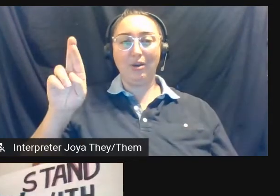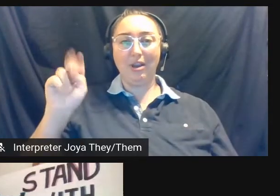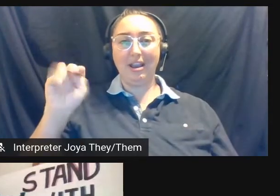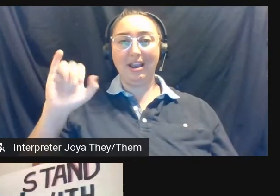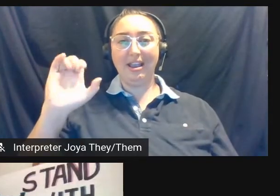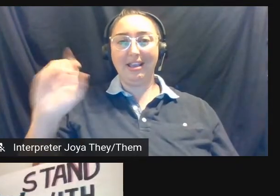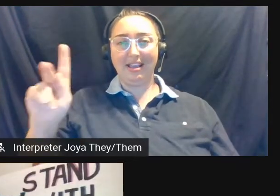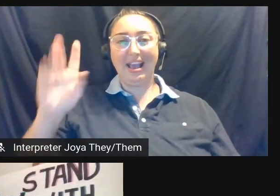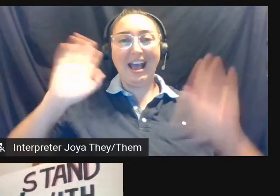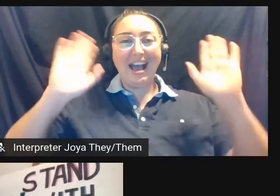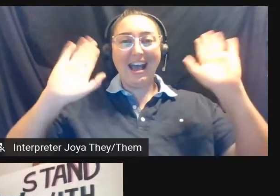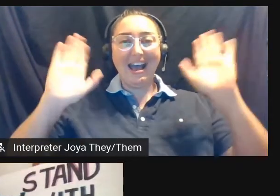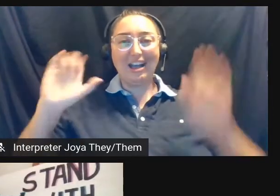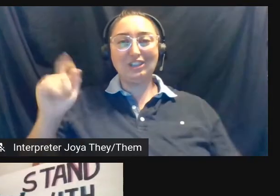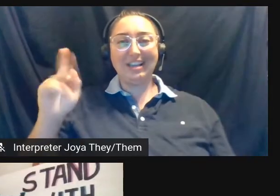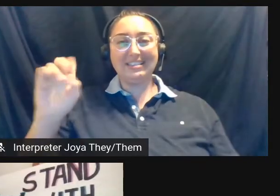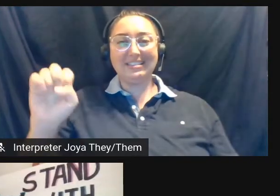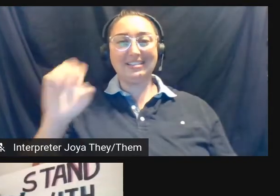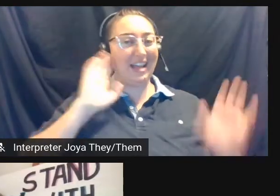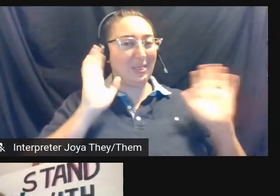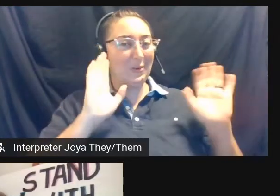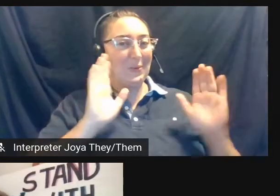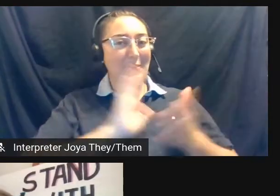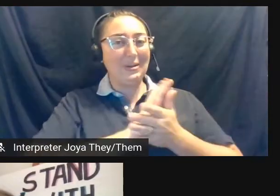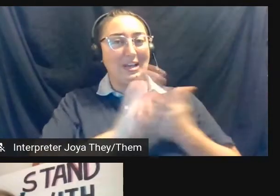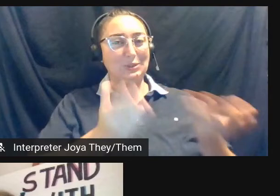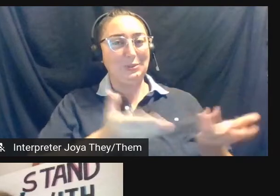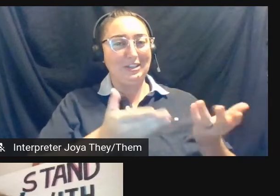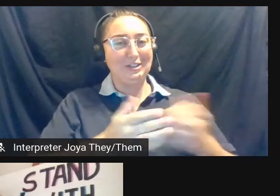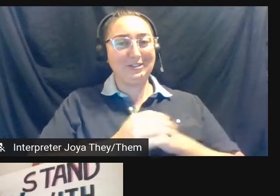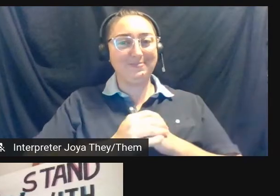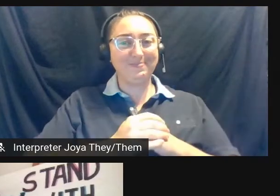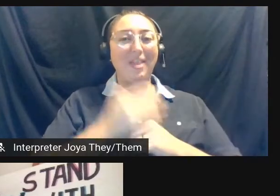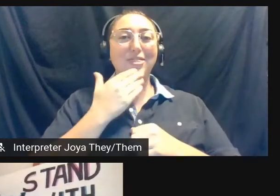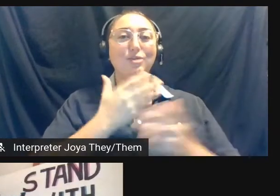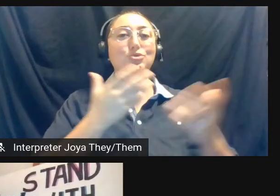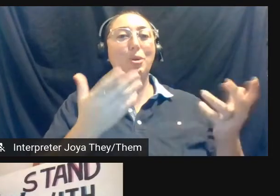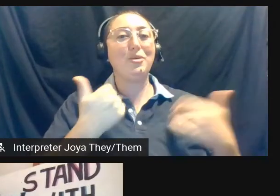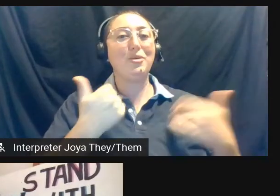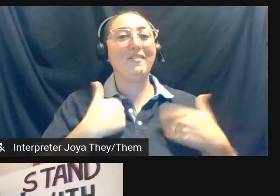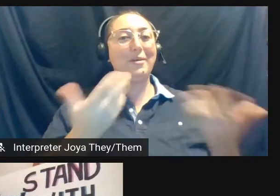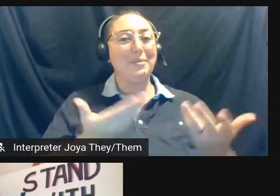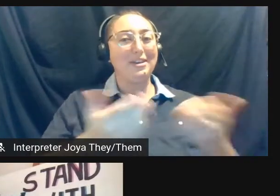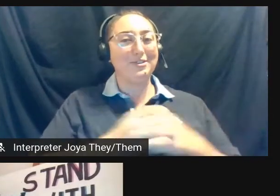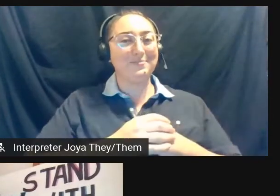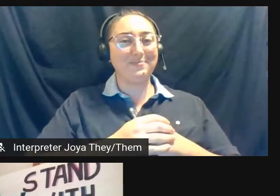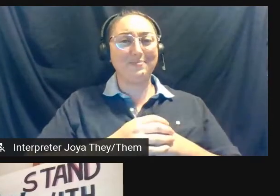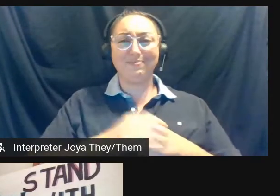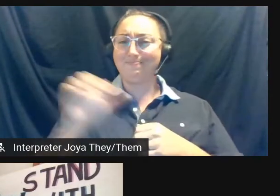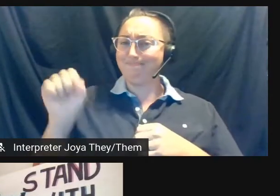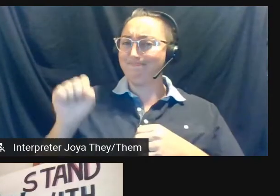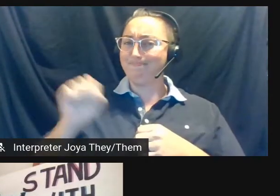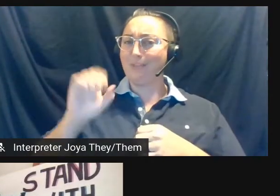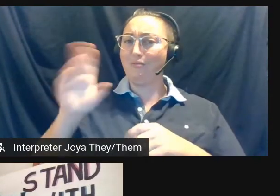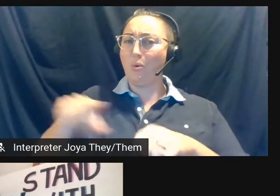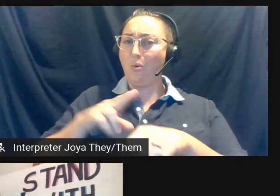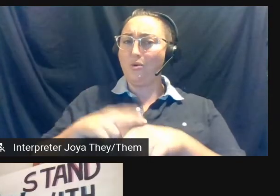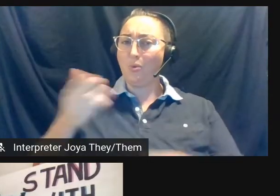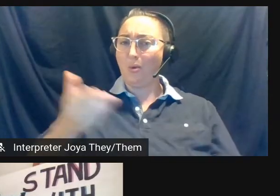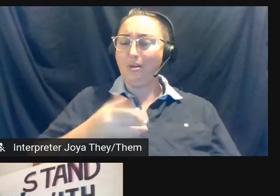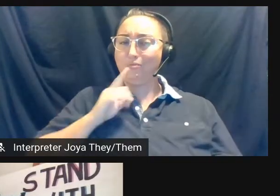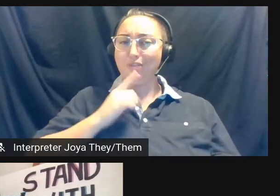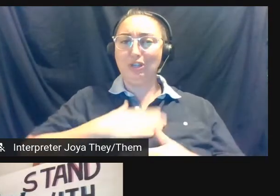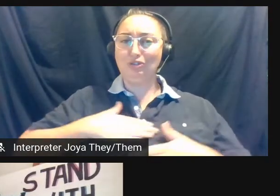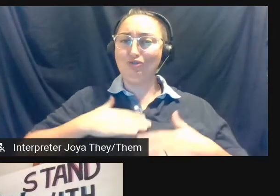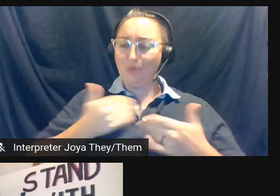Hi, Chelsea. Hi. It's so nice to be here. Thank you so much for having me. Oh, you're welcome. It's such a pleasure